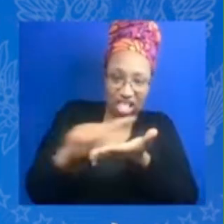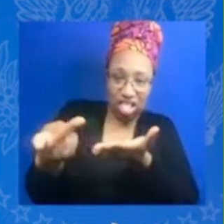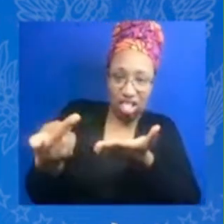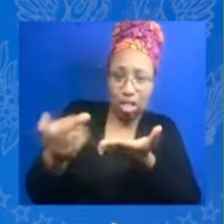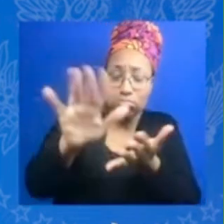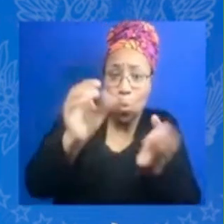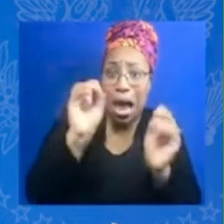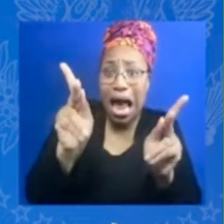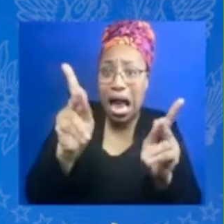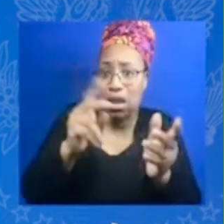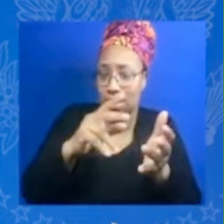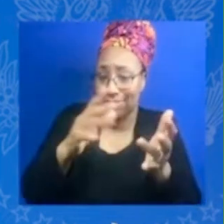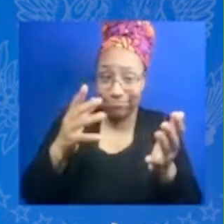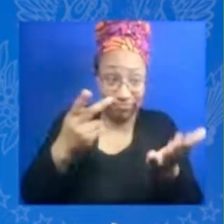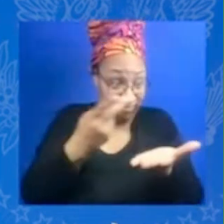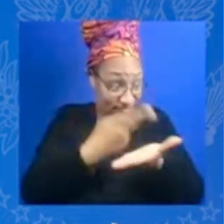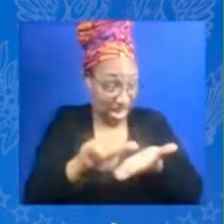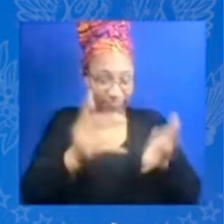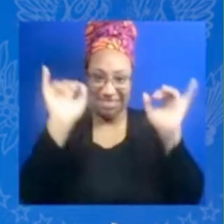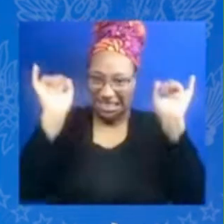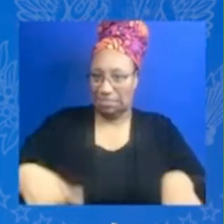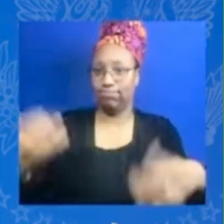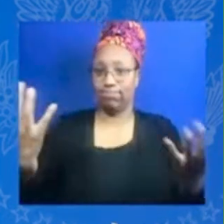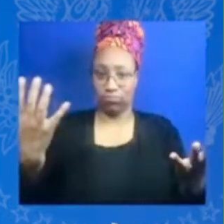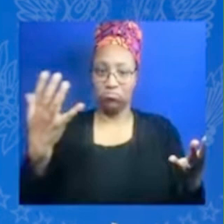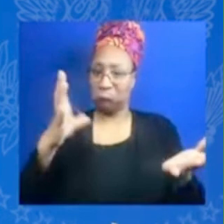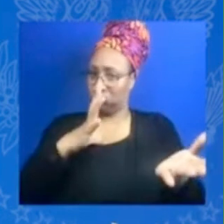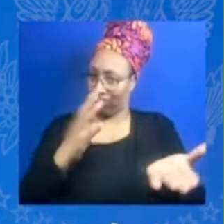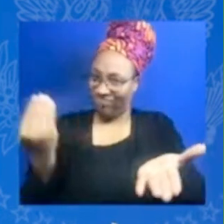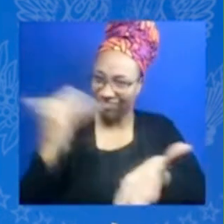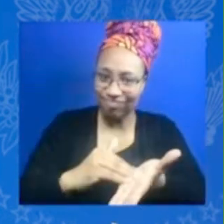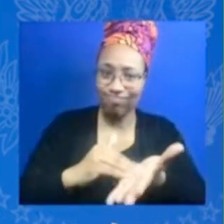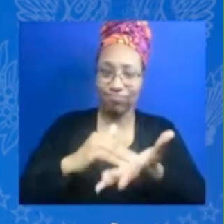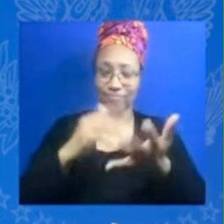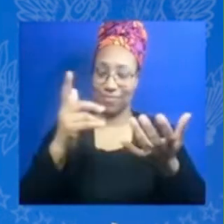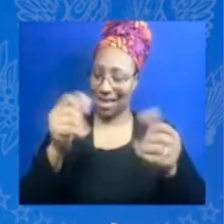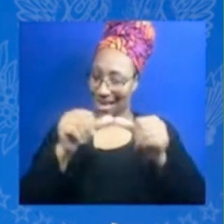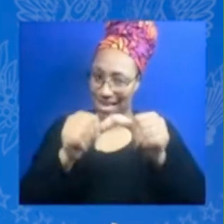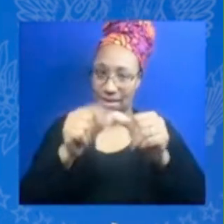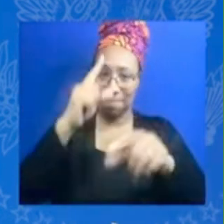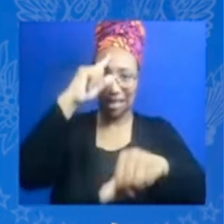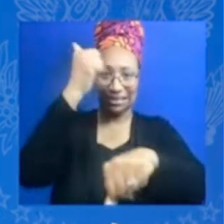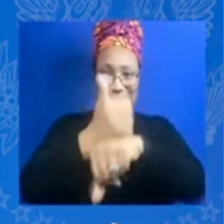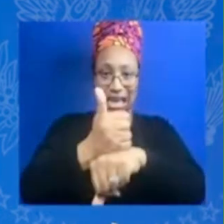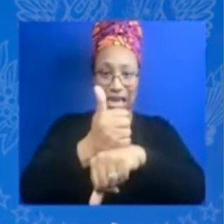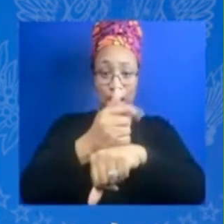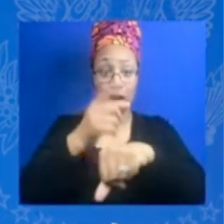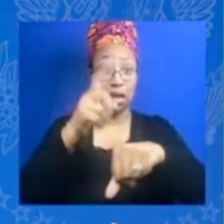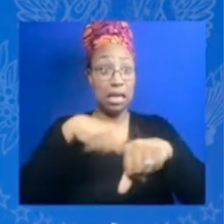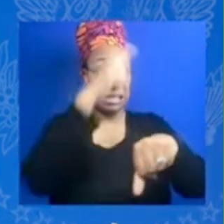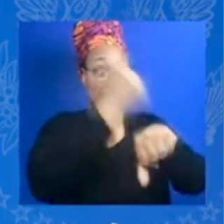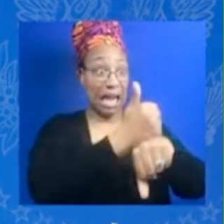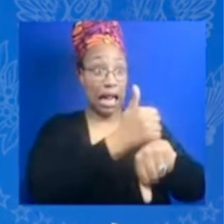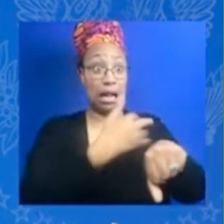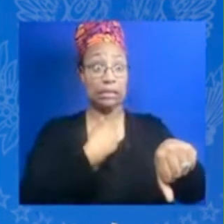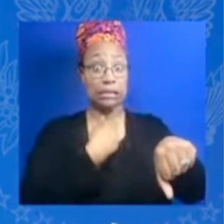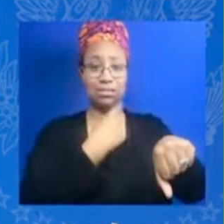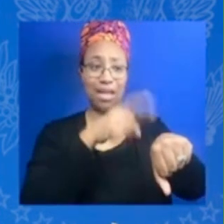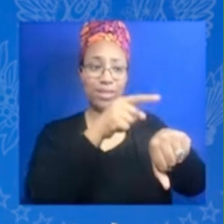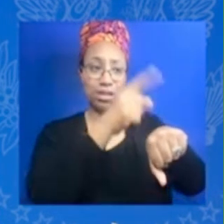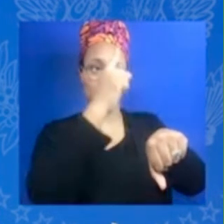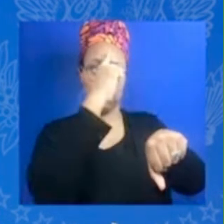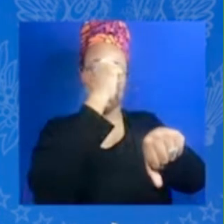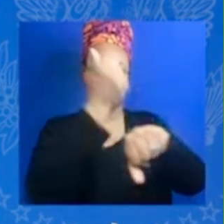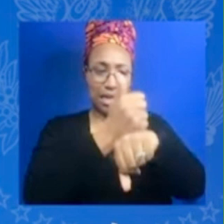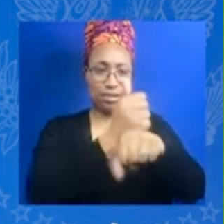I think I changed my mindset that day to not be product obsessed but be mission-obsessed and I wanted to get someone to class no matter what